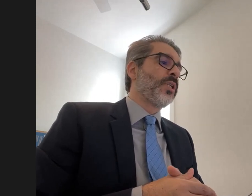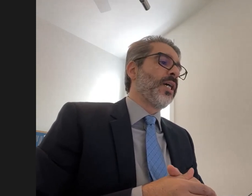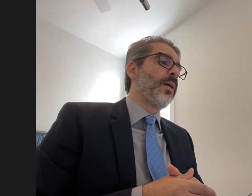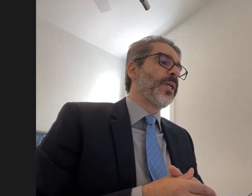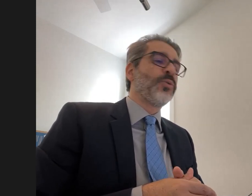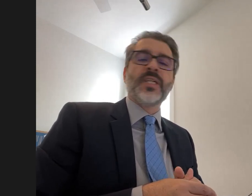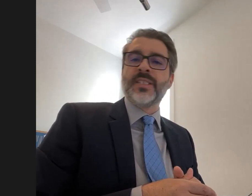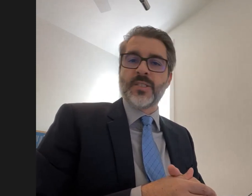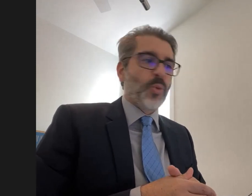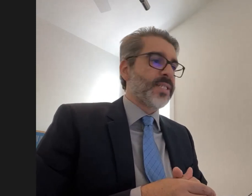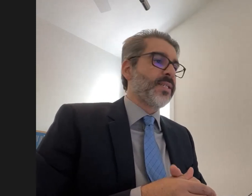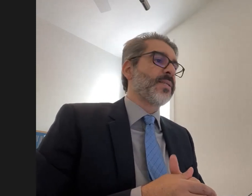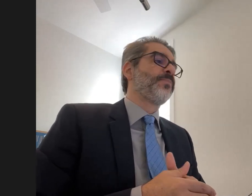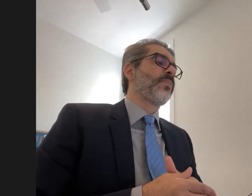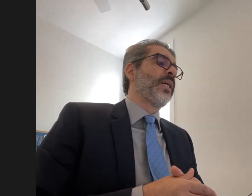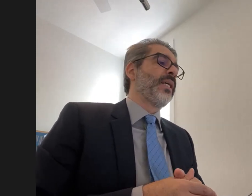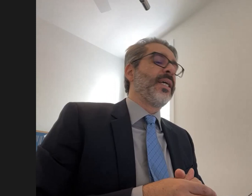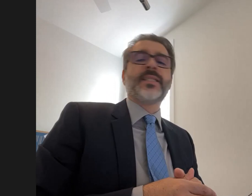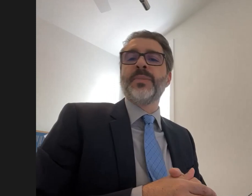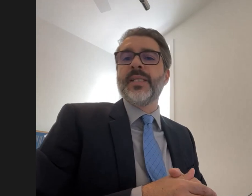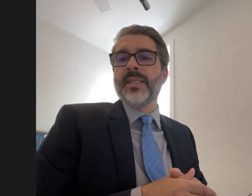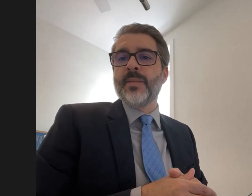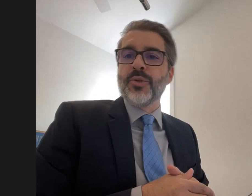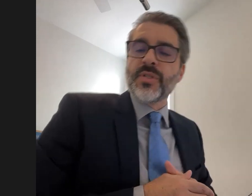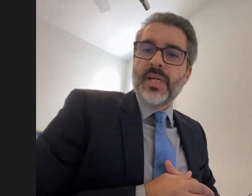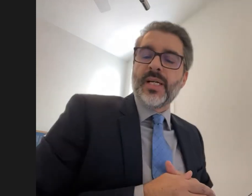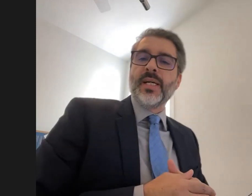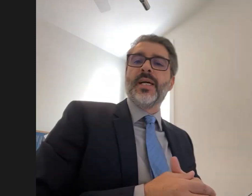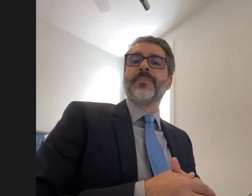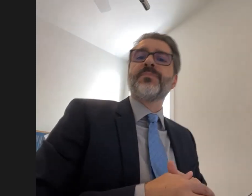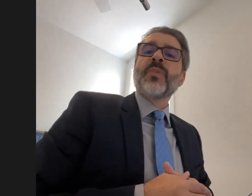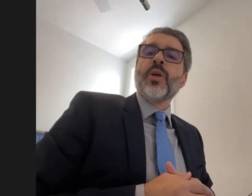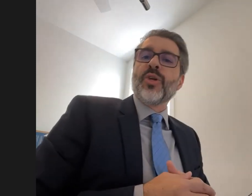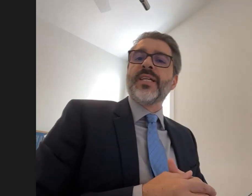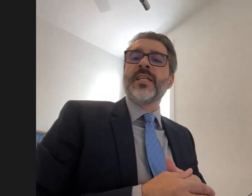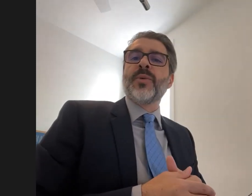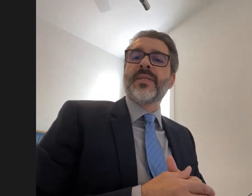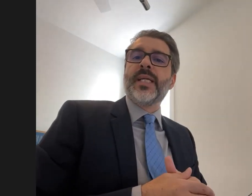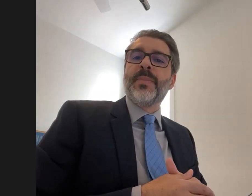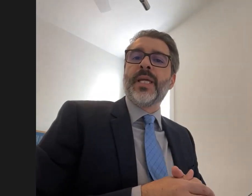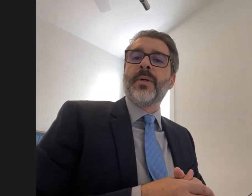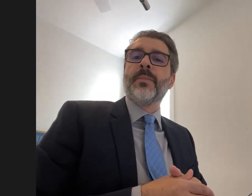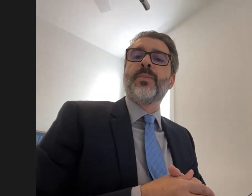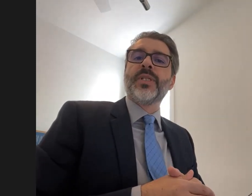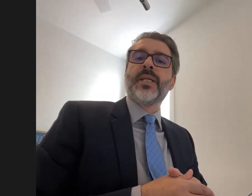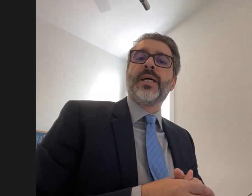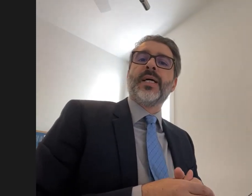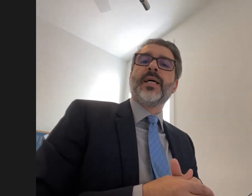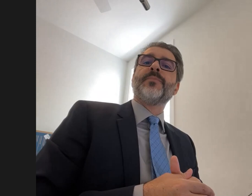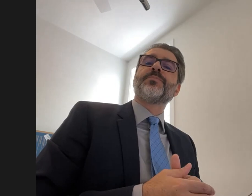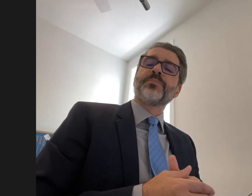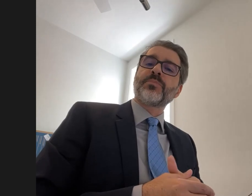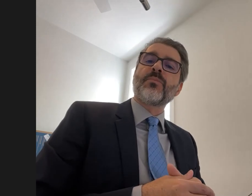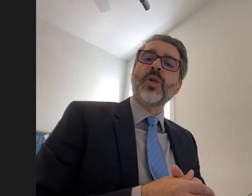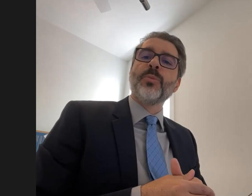not only on the chat function, but also on the Q&A. We also have colleagues